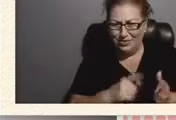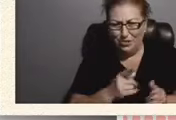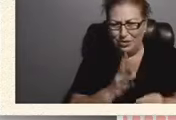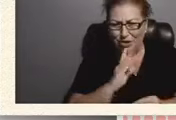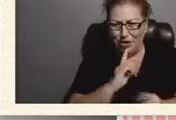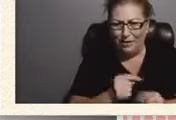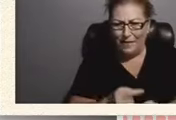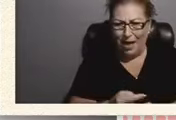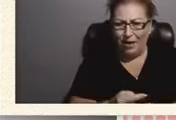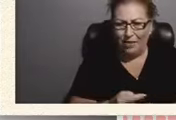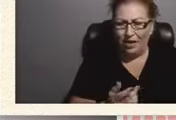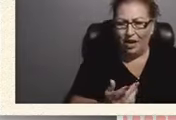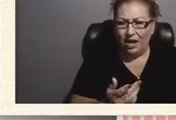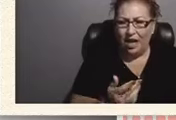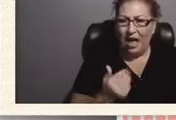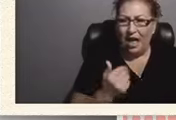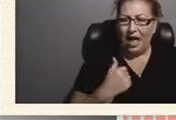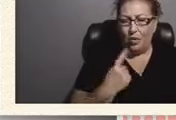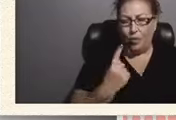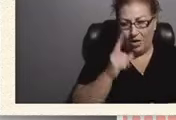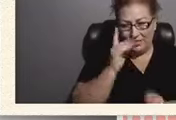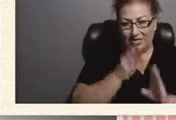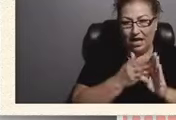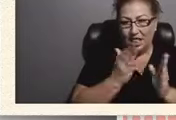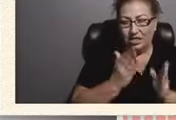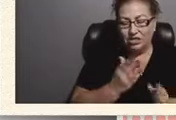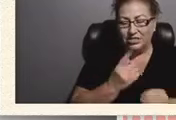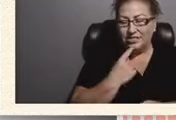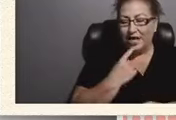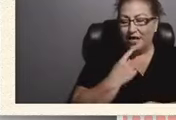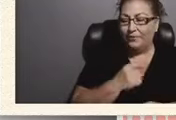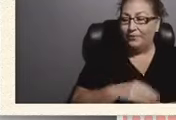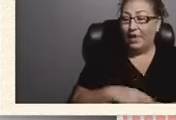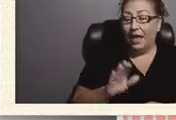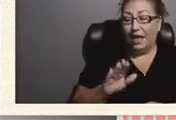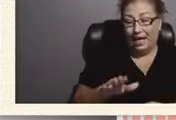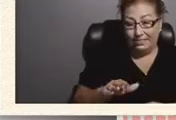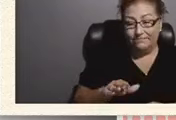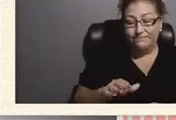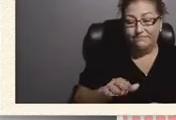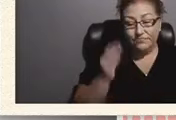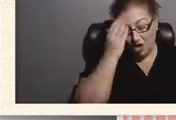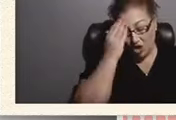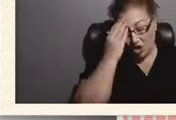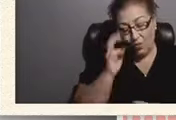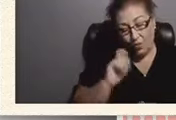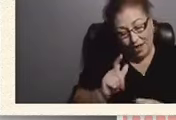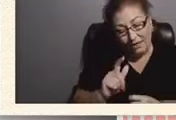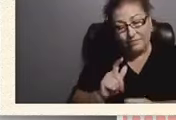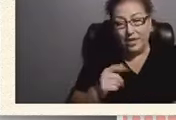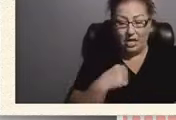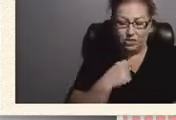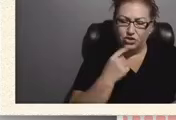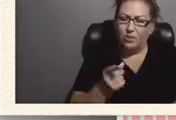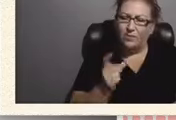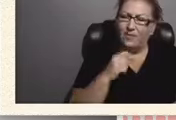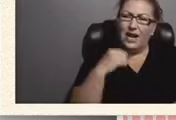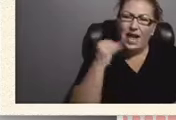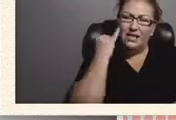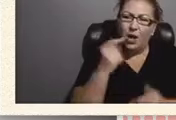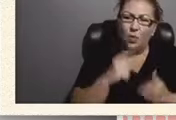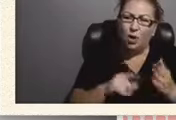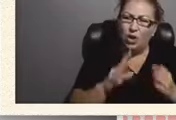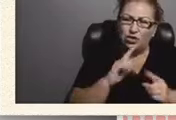you know and i had one psychologist like say hey you know well because i told him like give me an idea what are you talking about